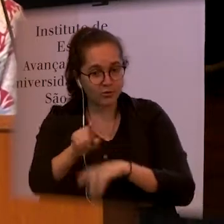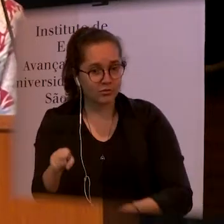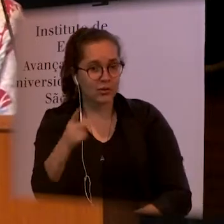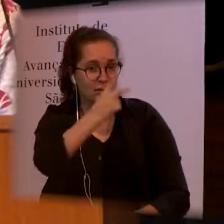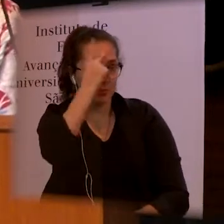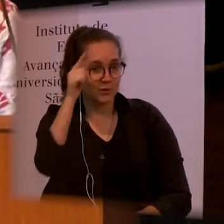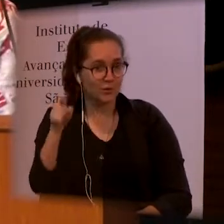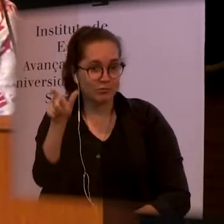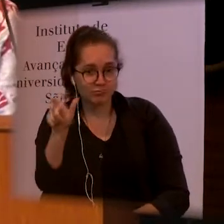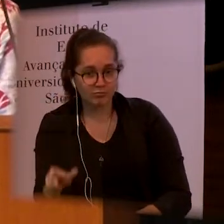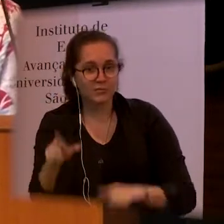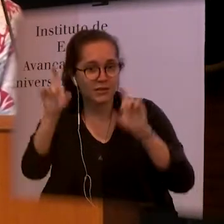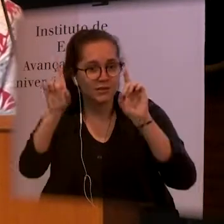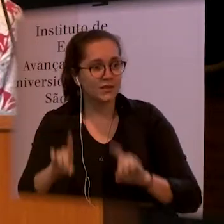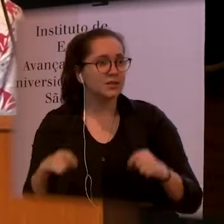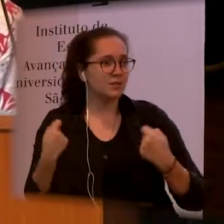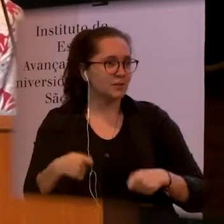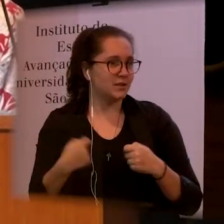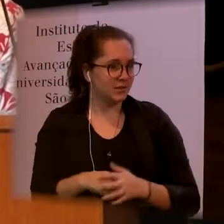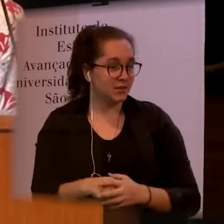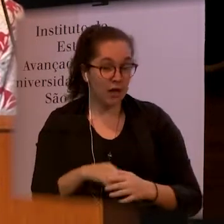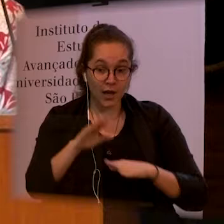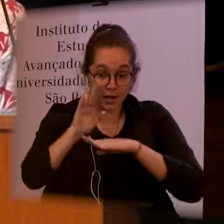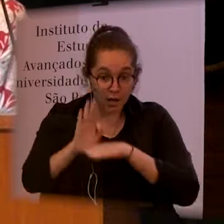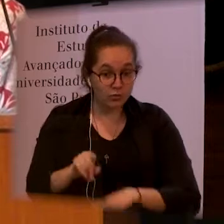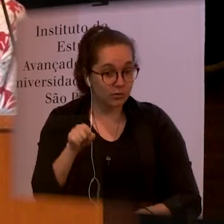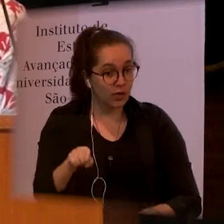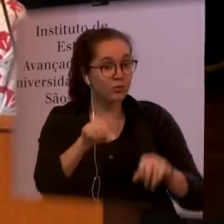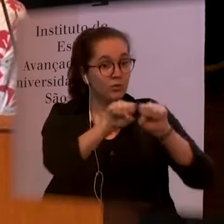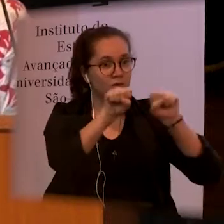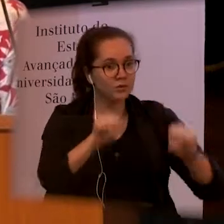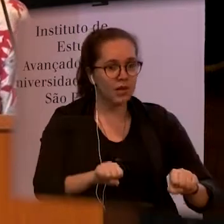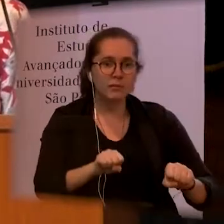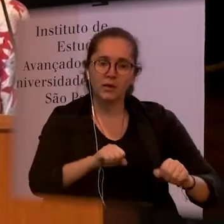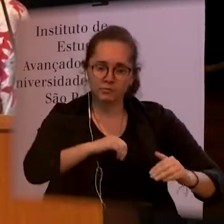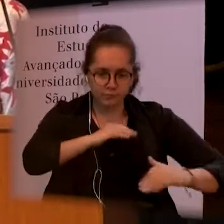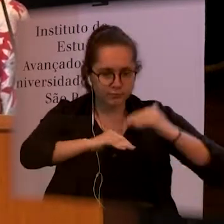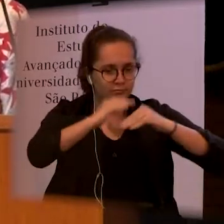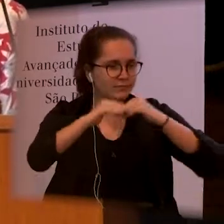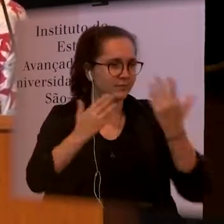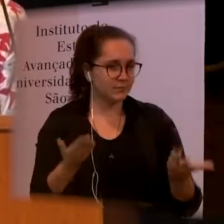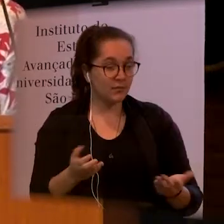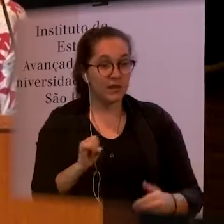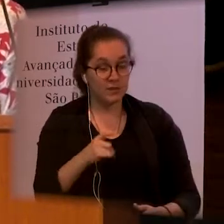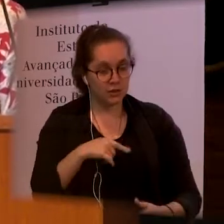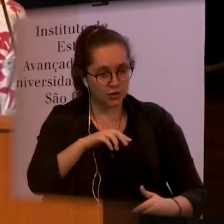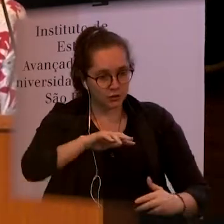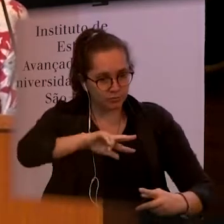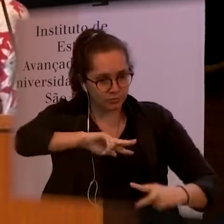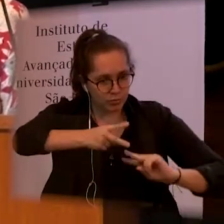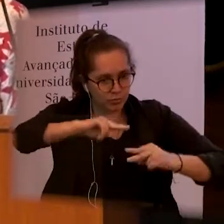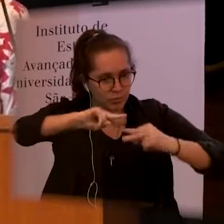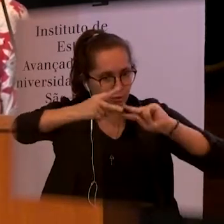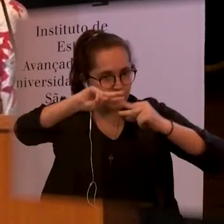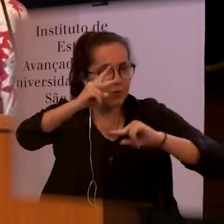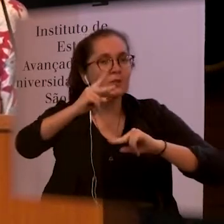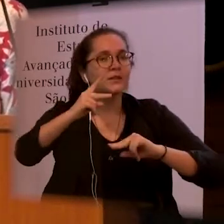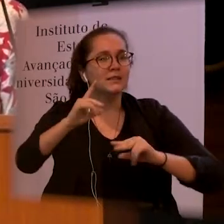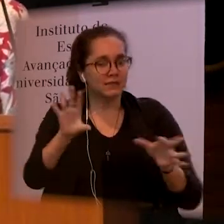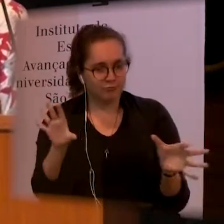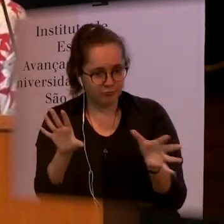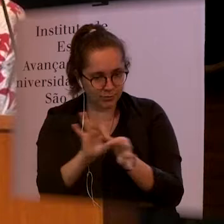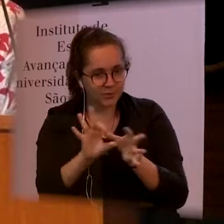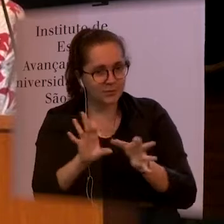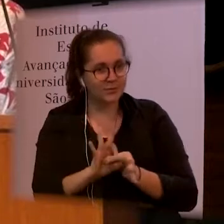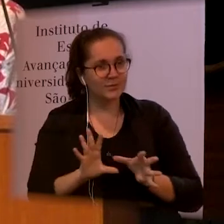health system better for everybody if you try and improve the links between the primary level and the rehabilitation level